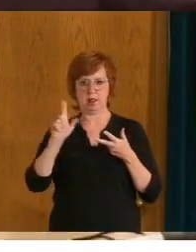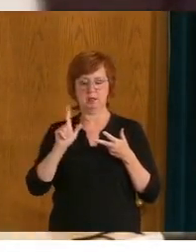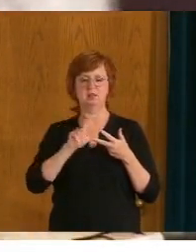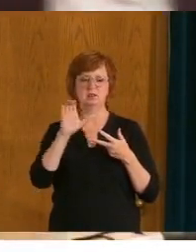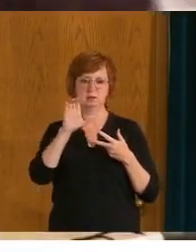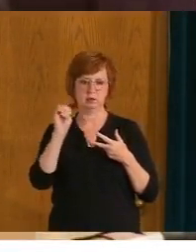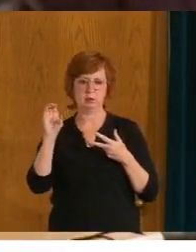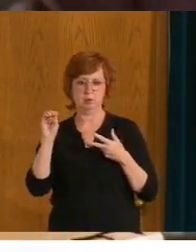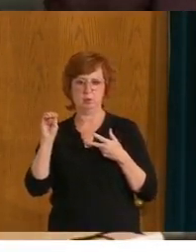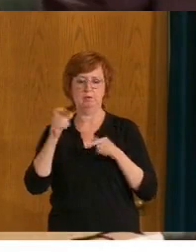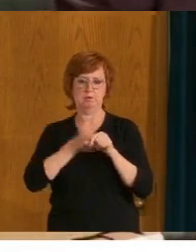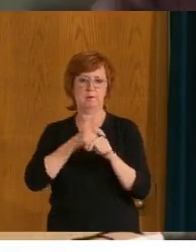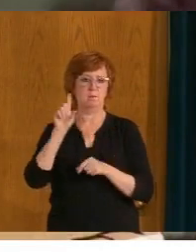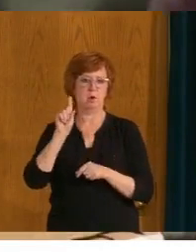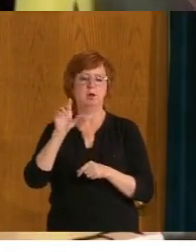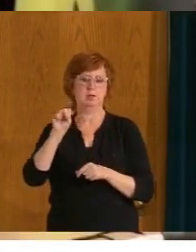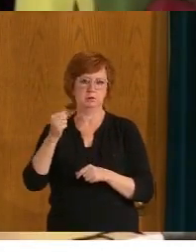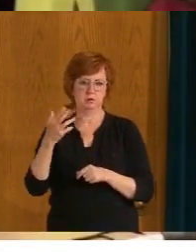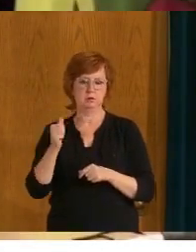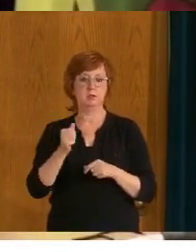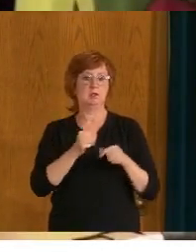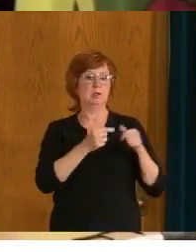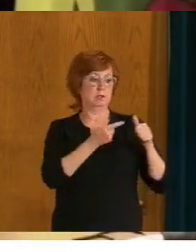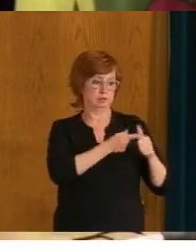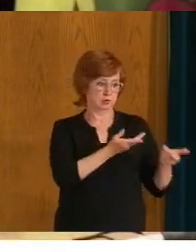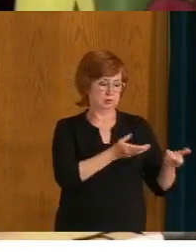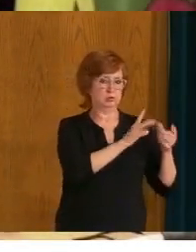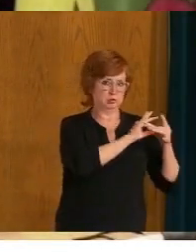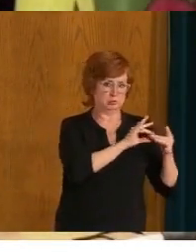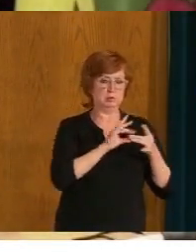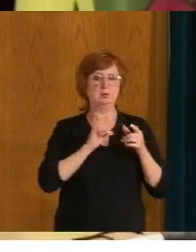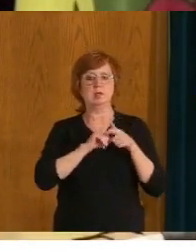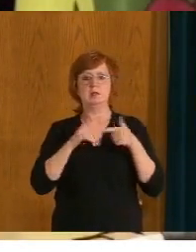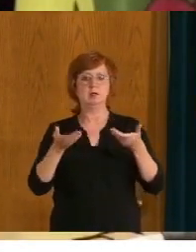Livingstone. We will have opening remarks, followed by time for questions.